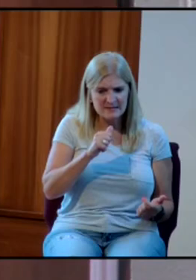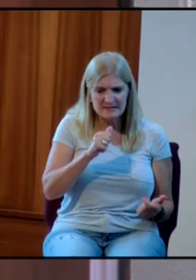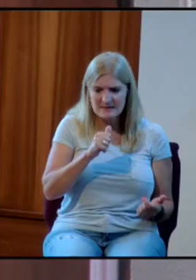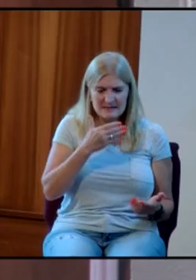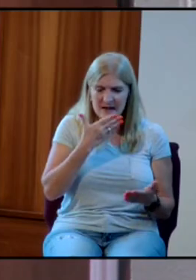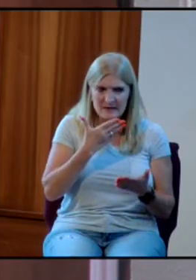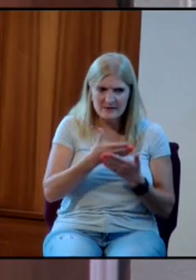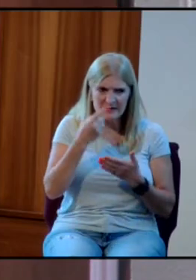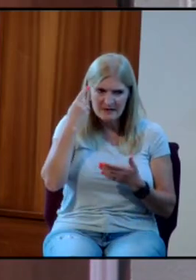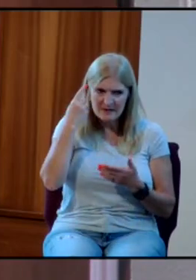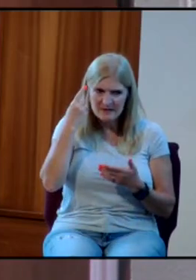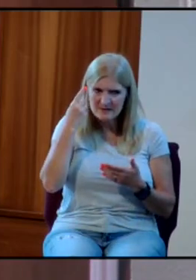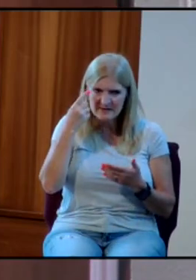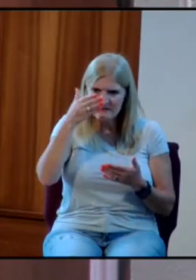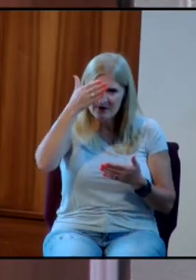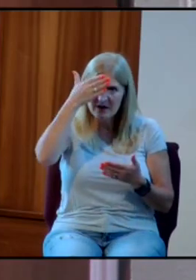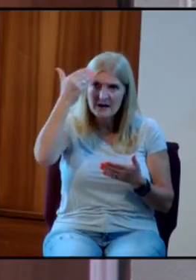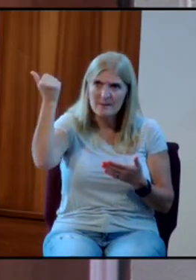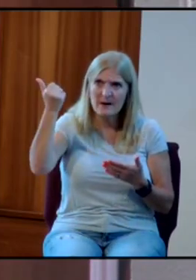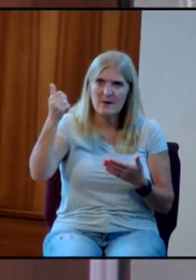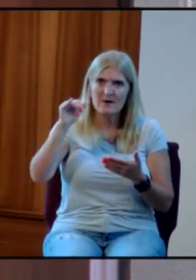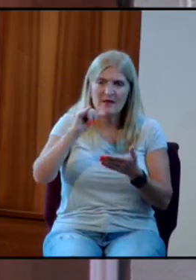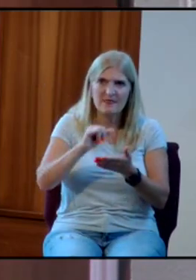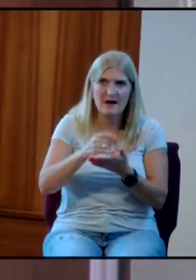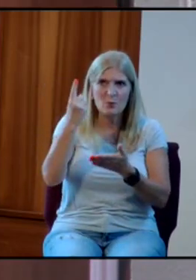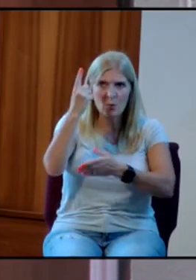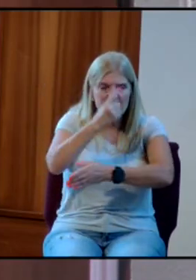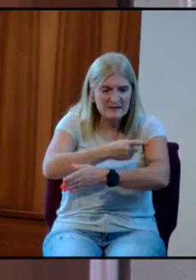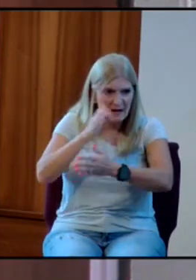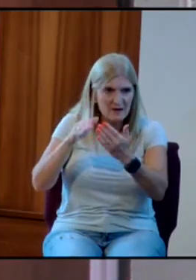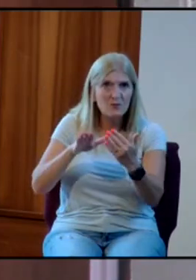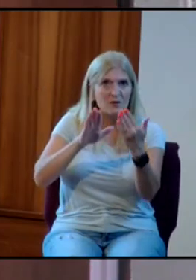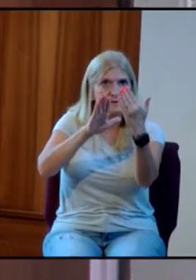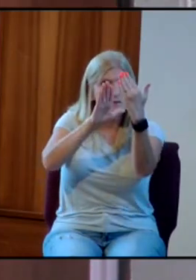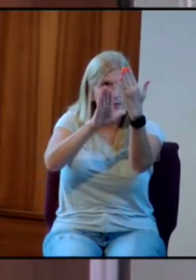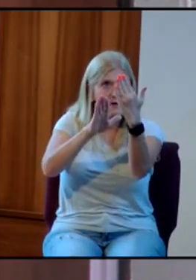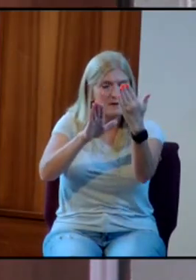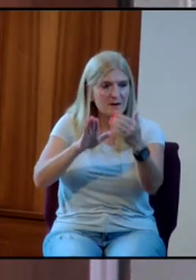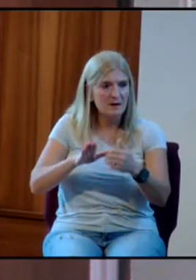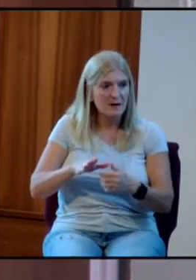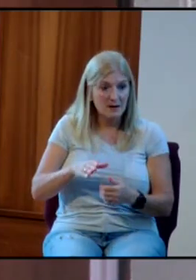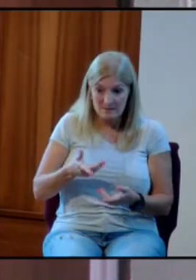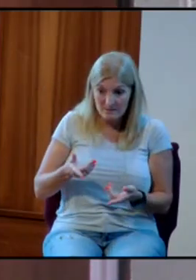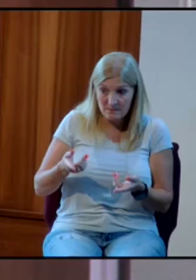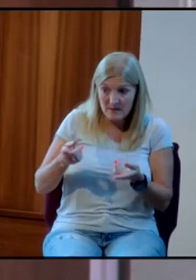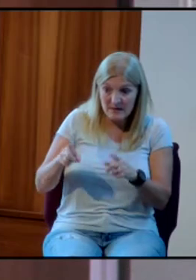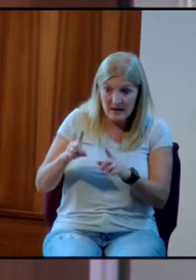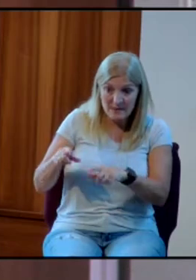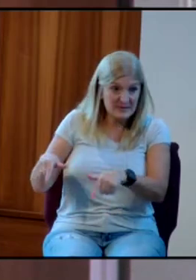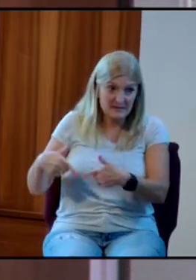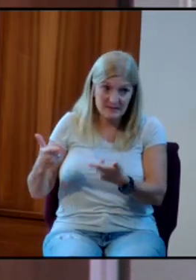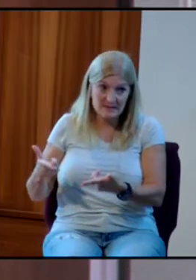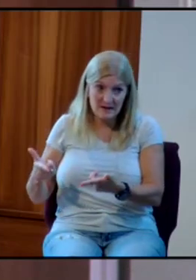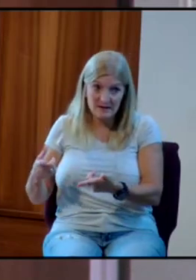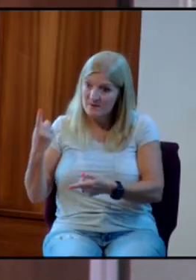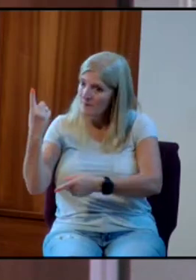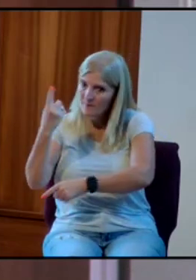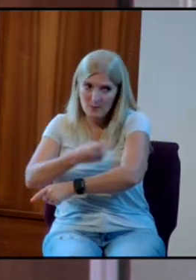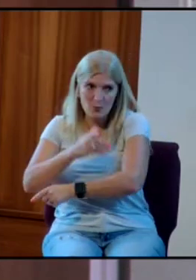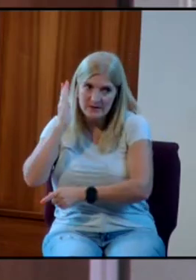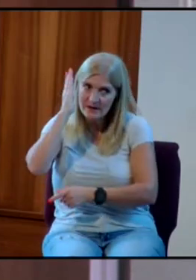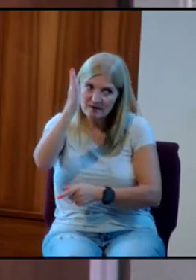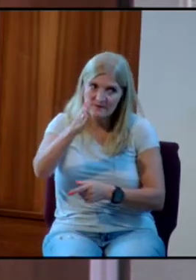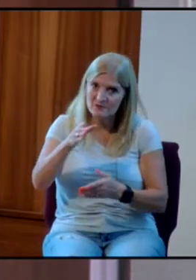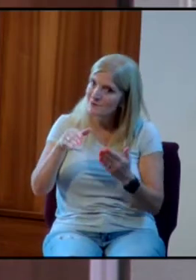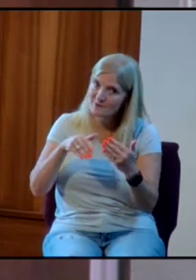to God for the lives we live. You may get away with doing very ugly things in this life, but you're still going to give an account